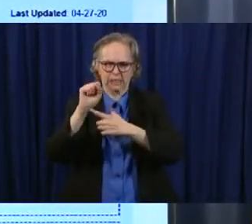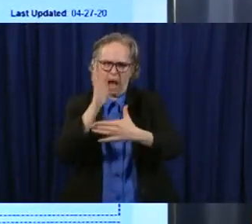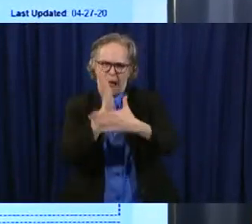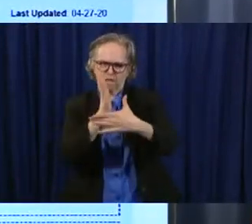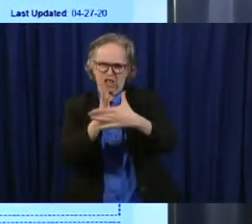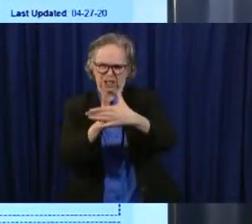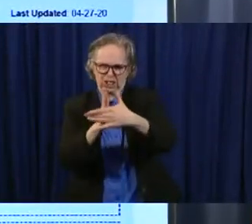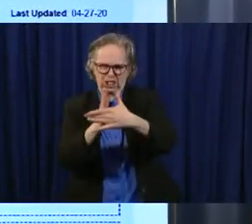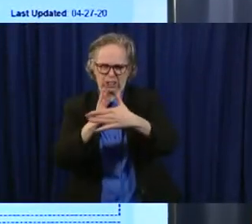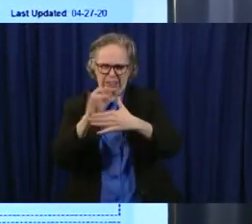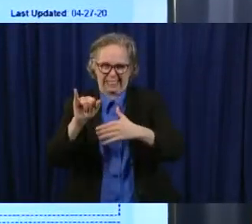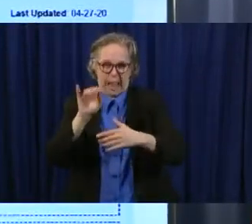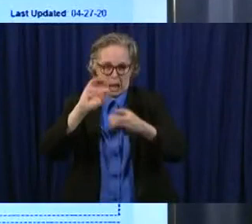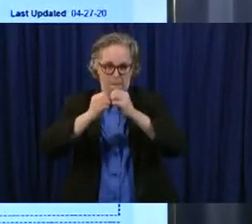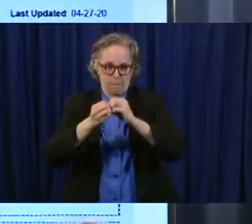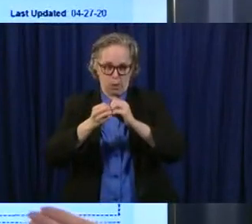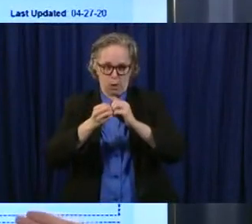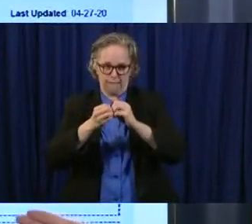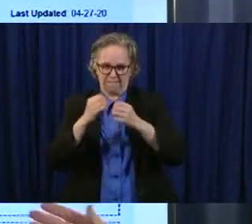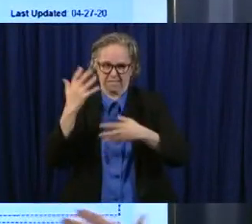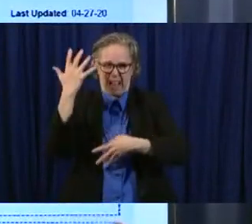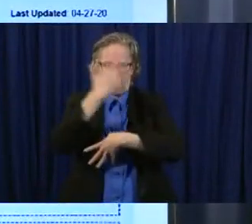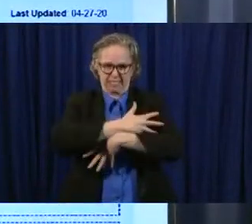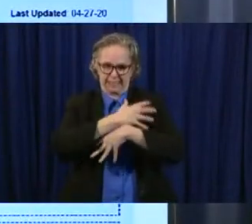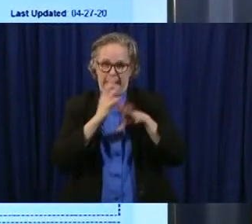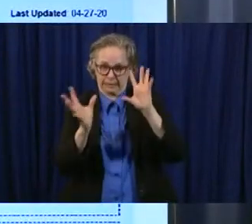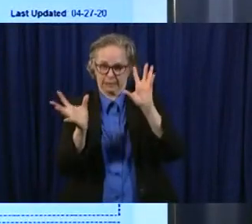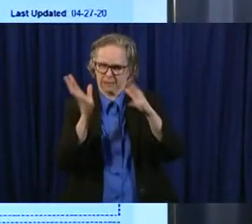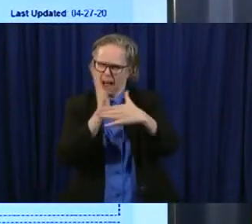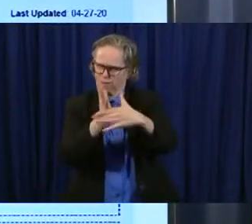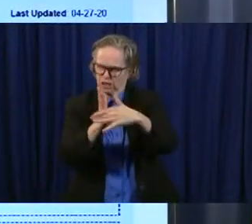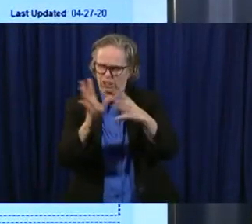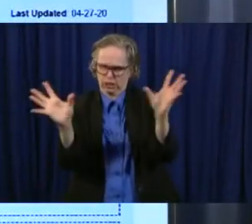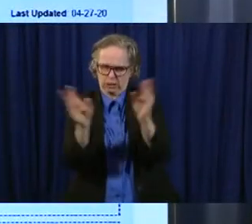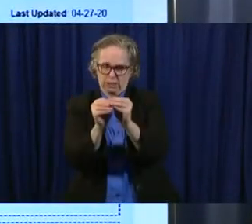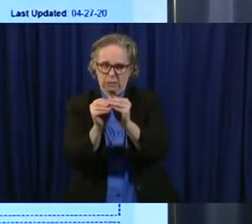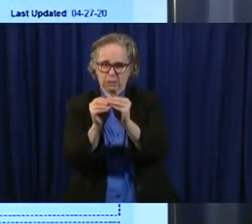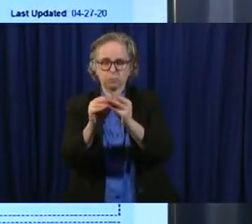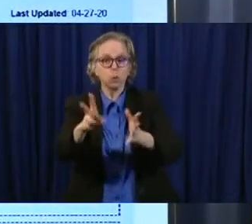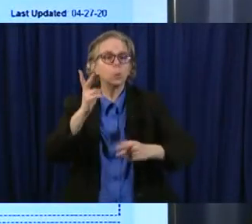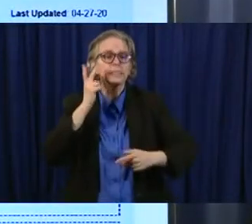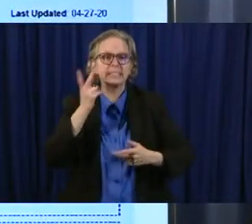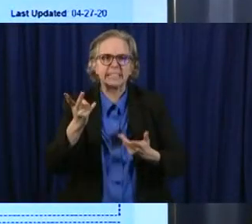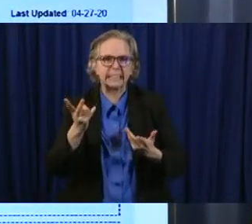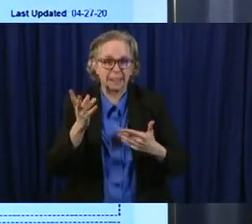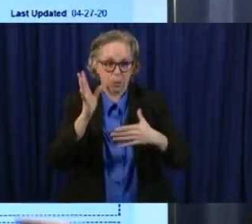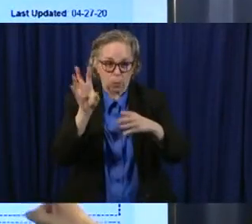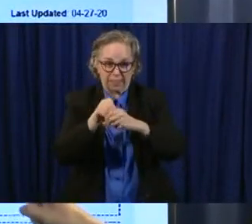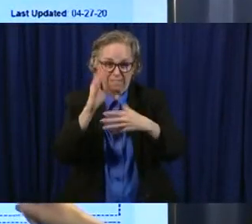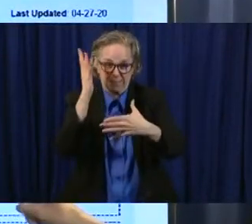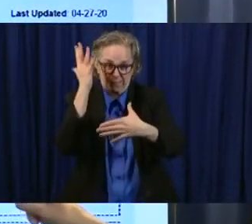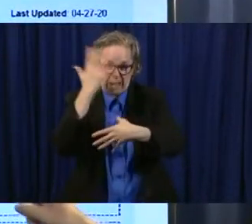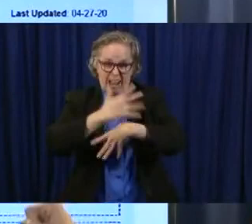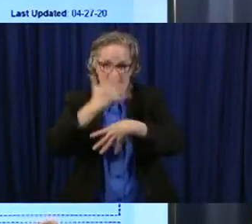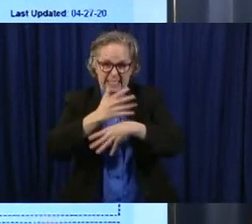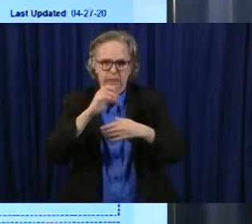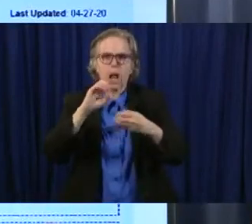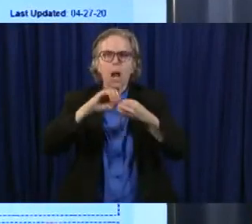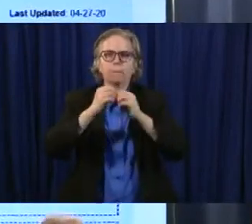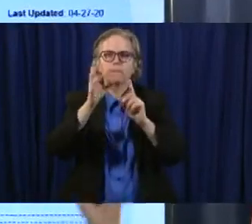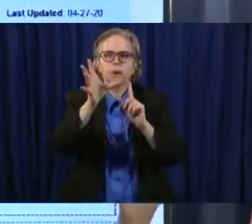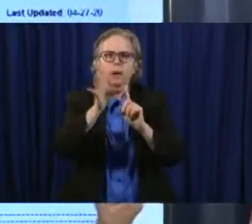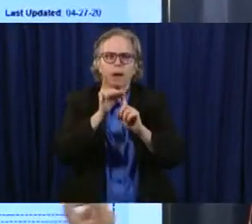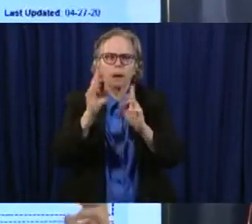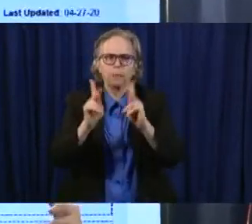we've seen. What's that average? So let's start with cases. Five day reported average. You go back five days, 442.